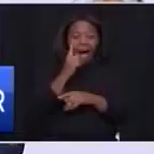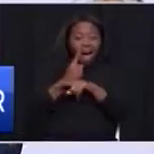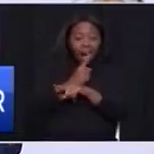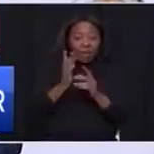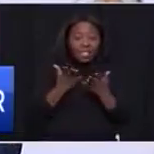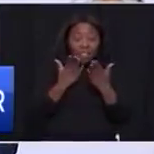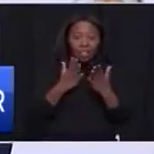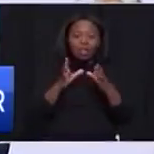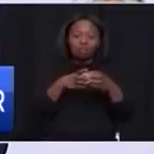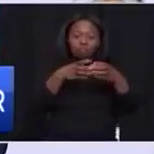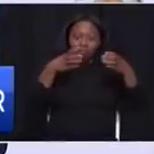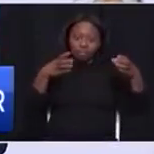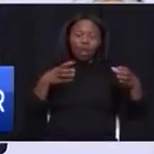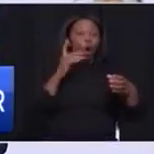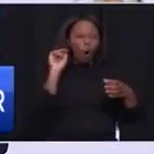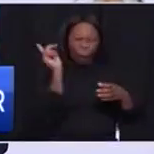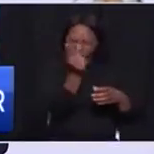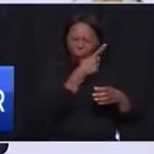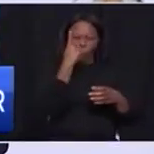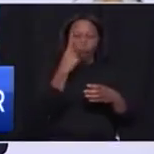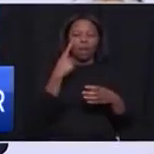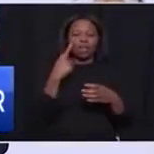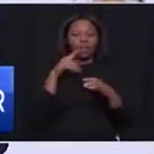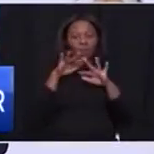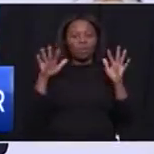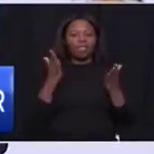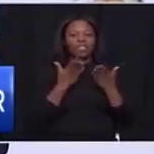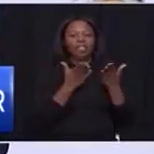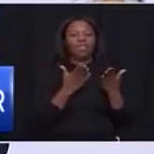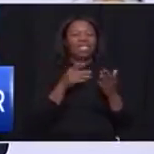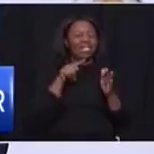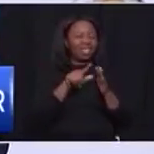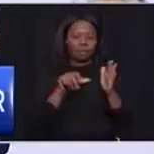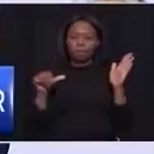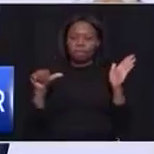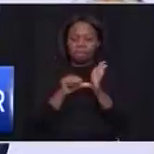services are expanded to all our citizens. That's very, very important.